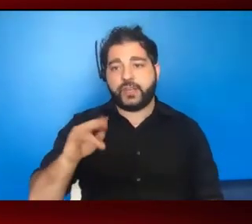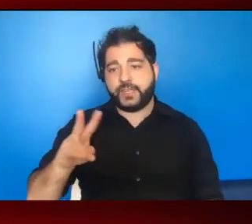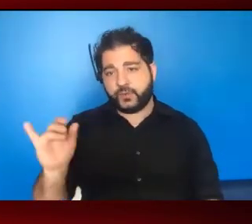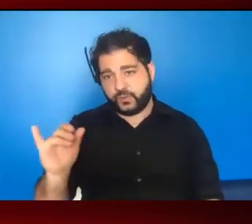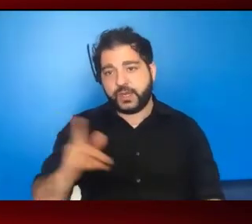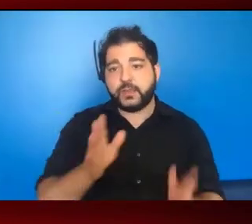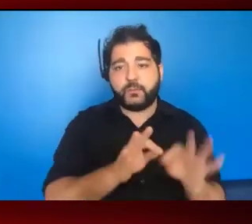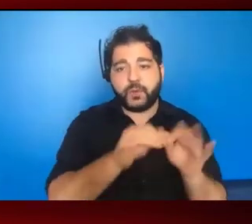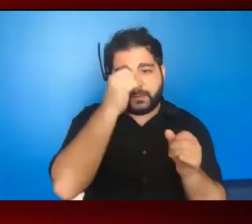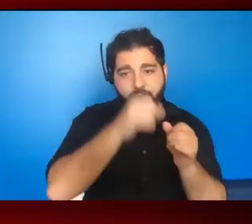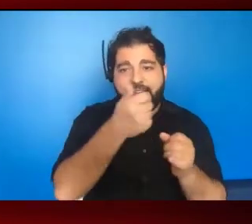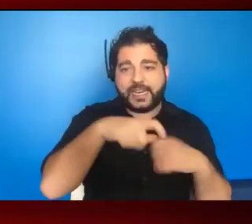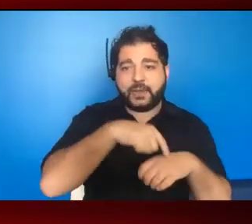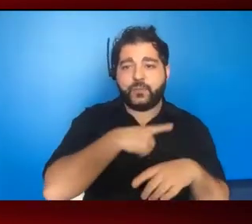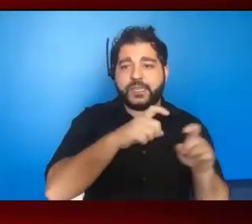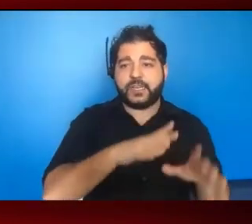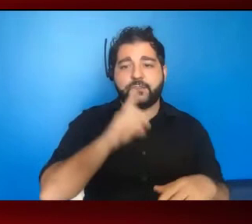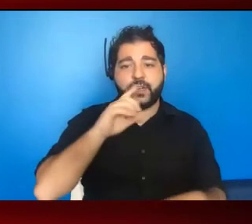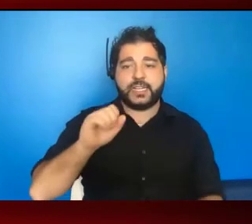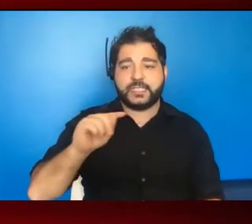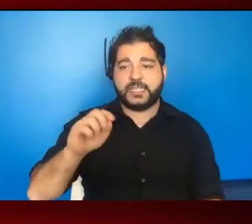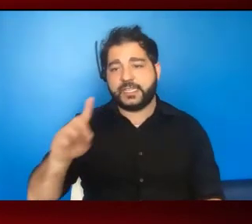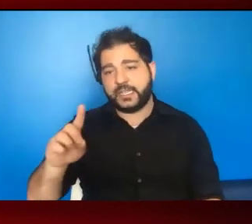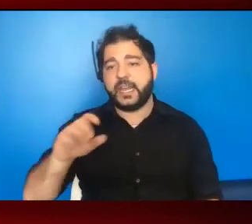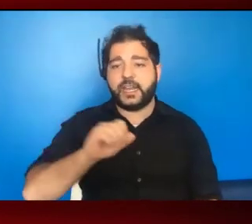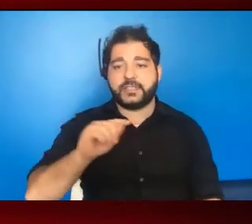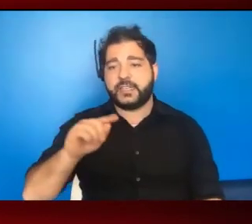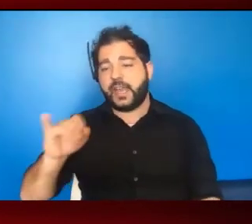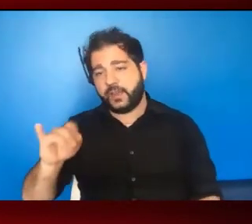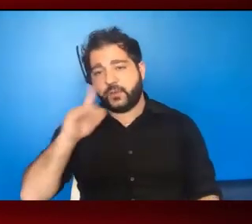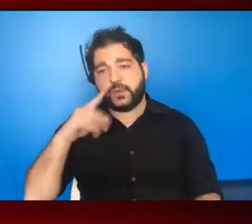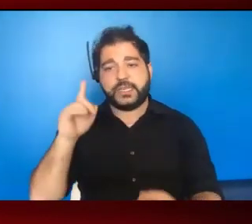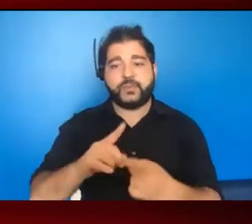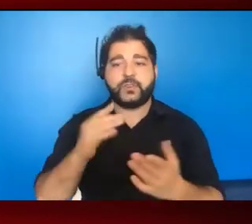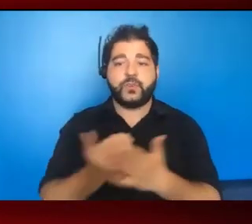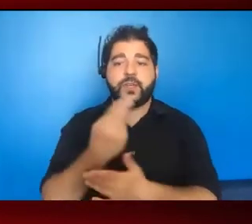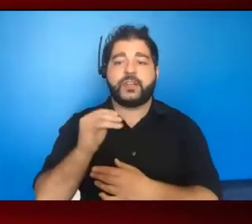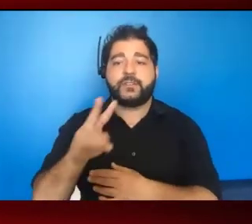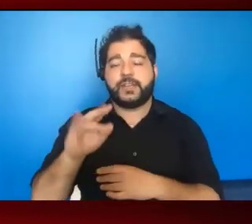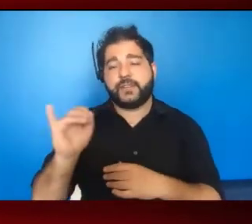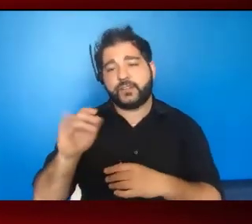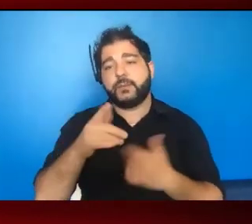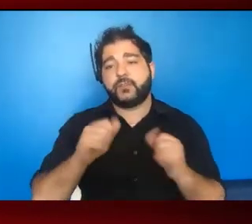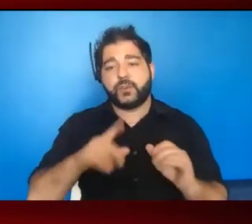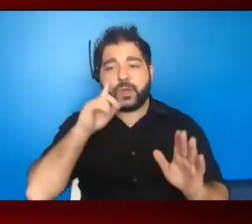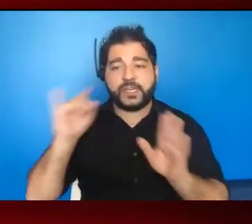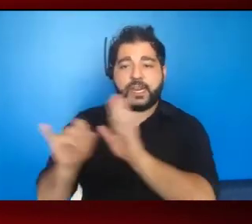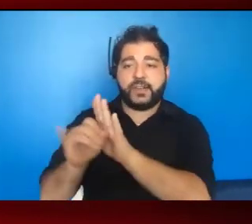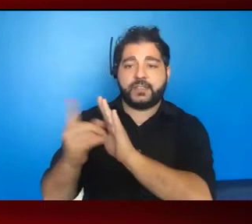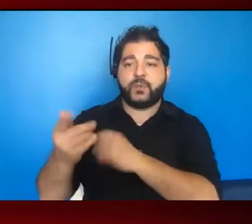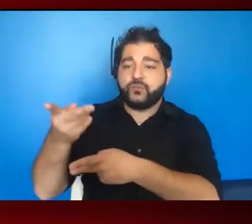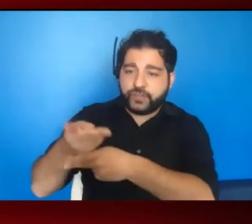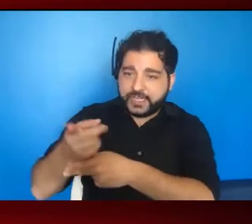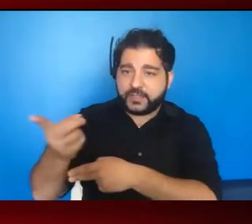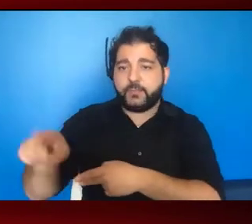every time we test for an STD or an STI, we will decrease new HIV infections by identifying someone, treating them,